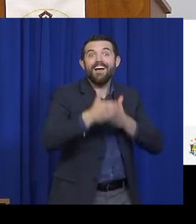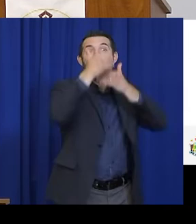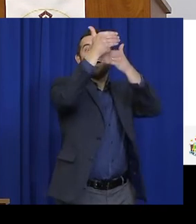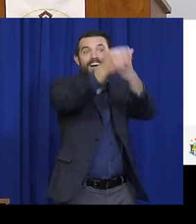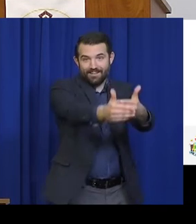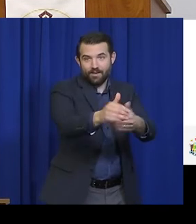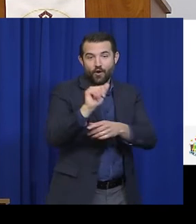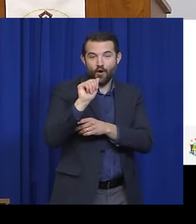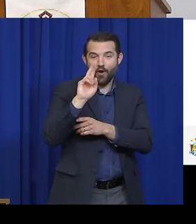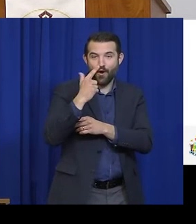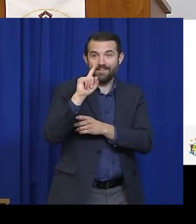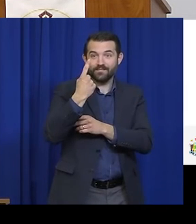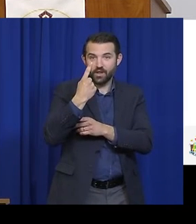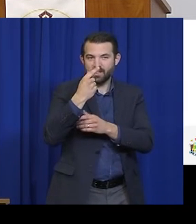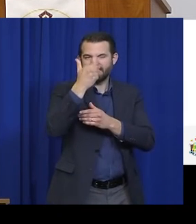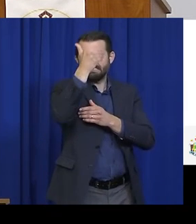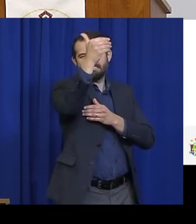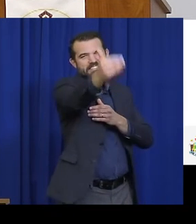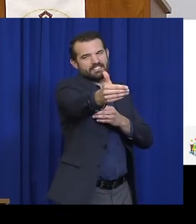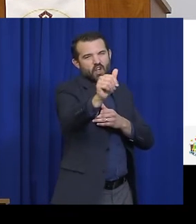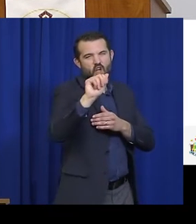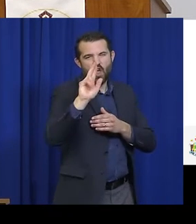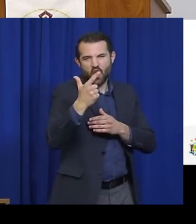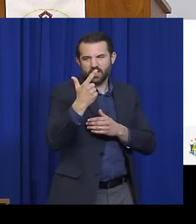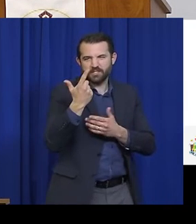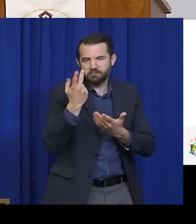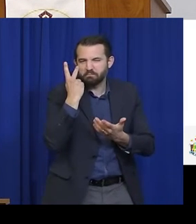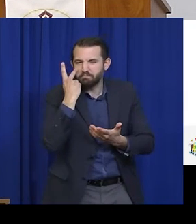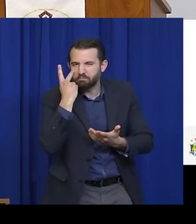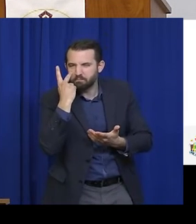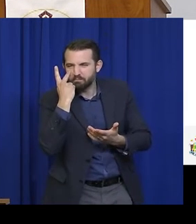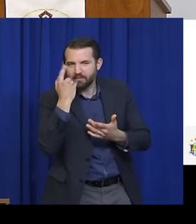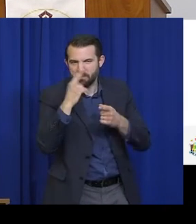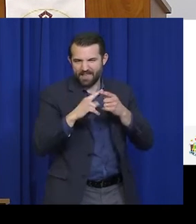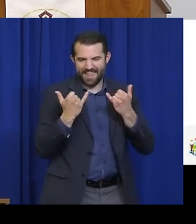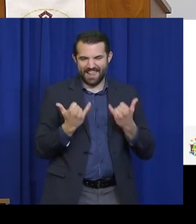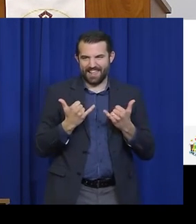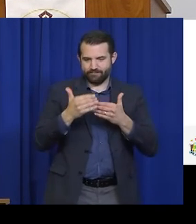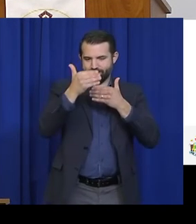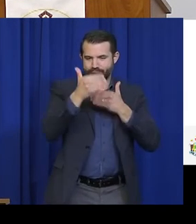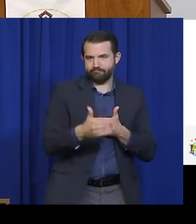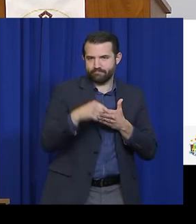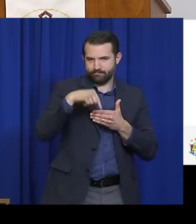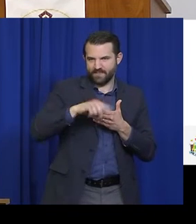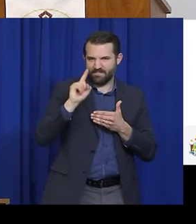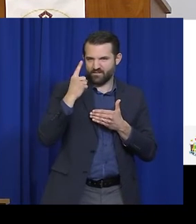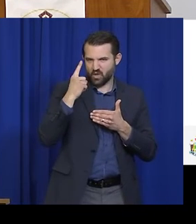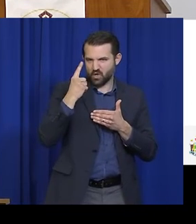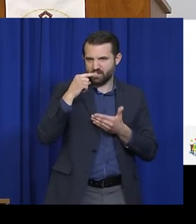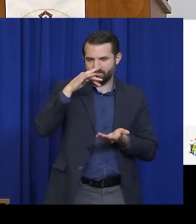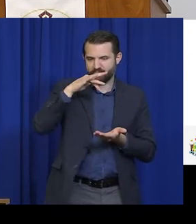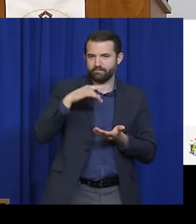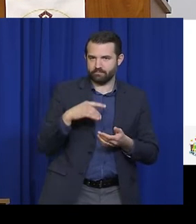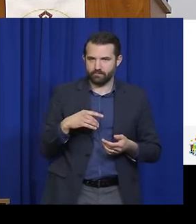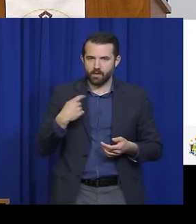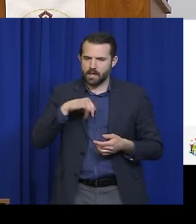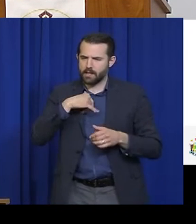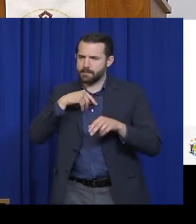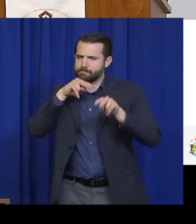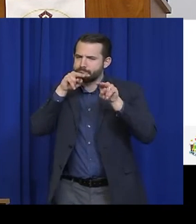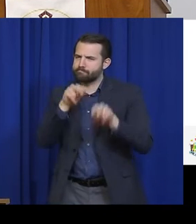A month-by-month breakdown of the stages allows us time to assess the effectiveness of the health and safety